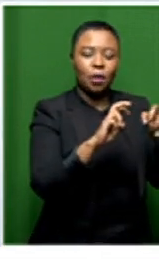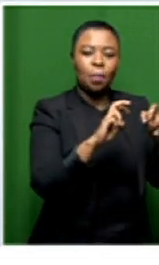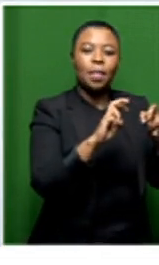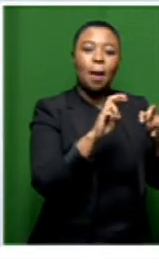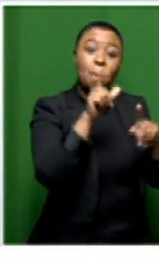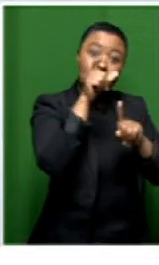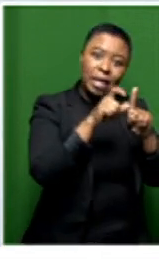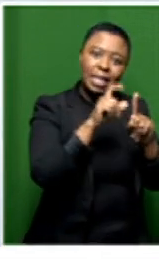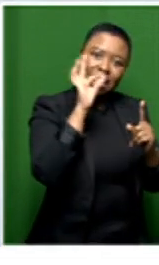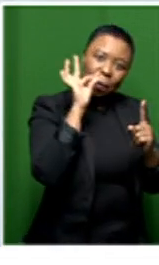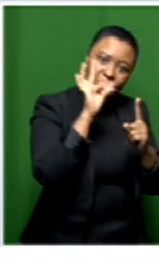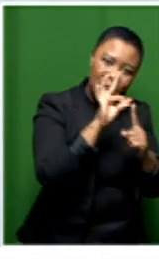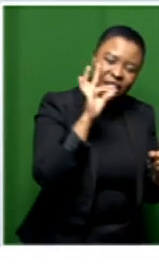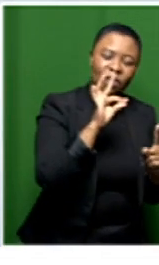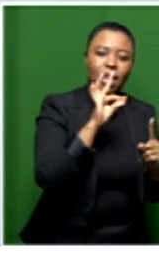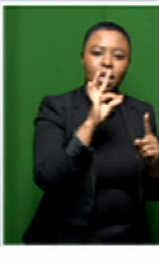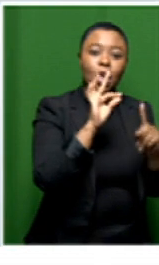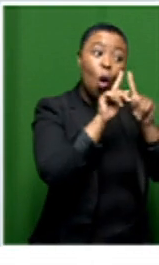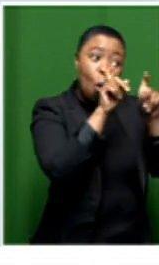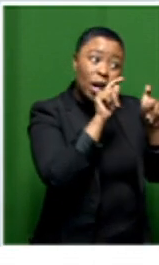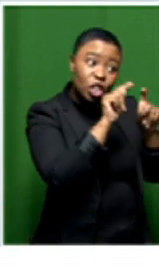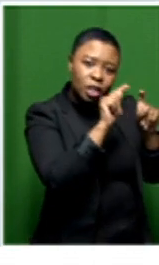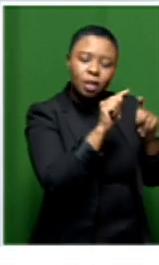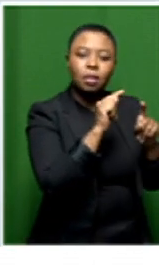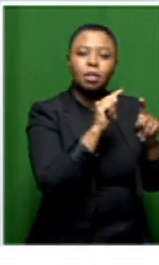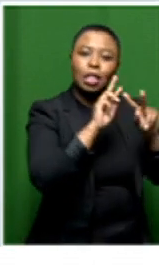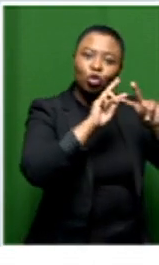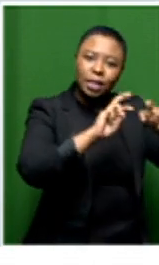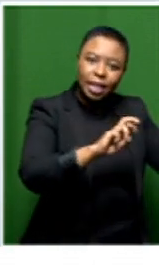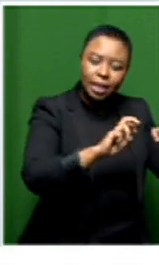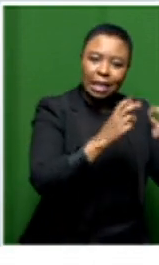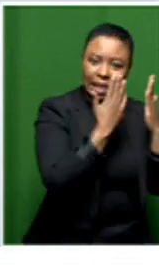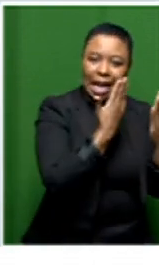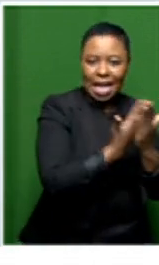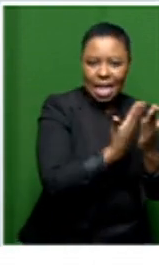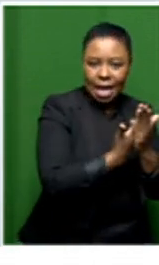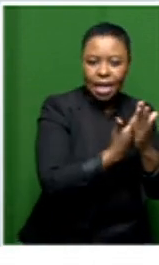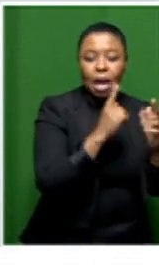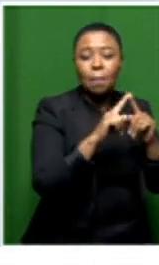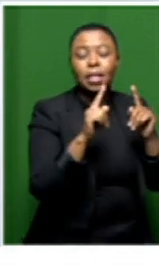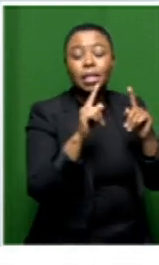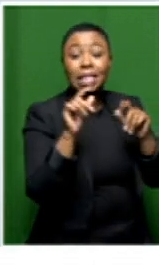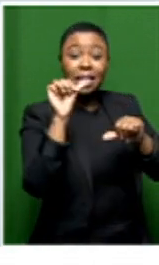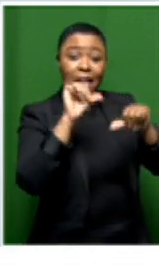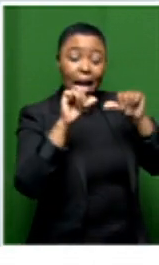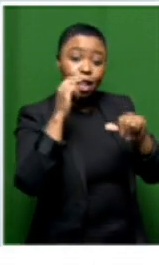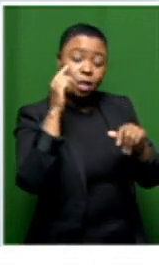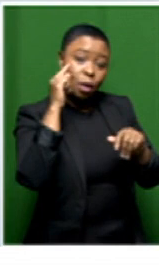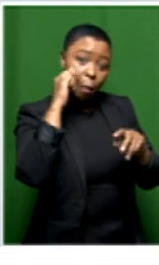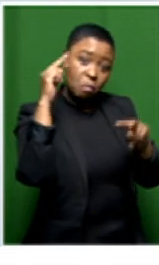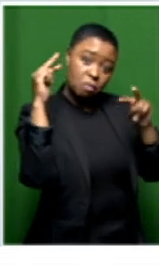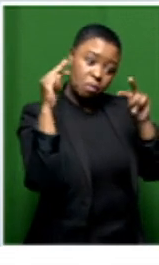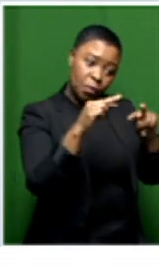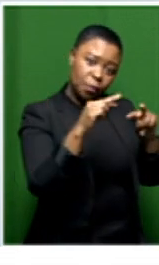specific type of questions however from a physiological sciences point of view uh i think